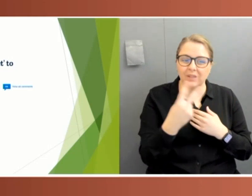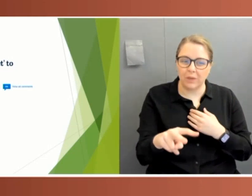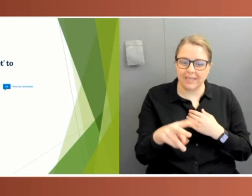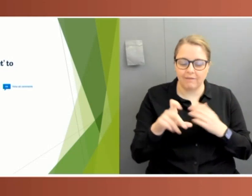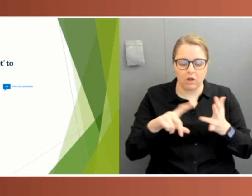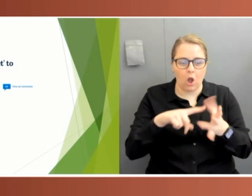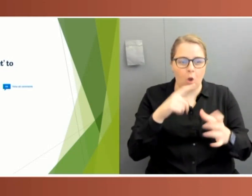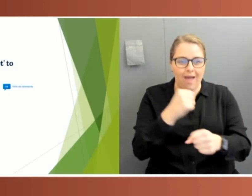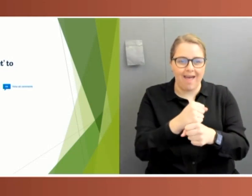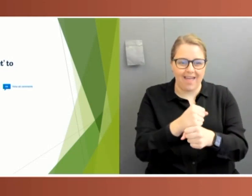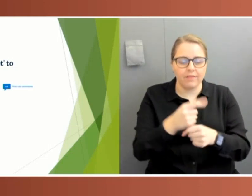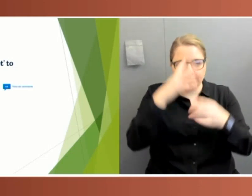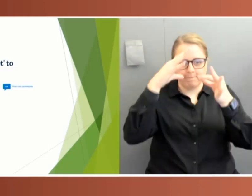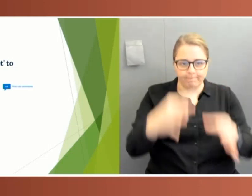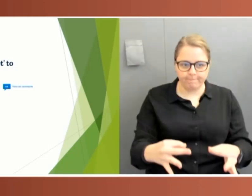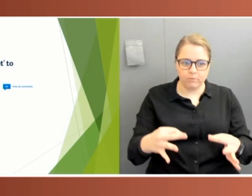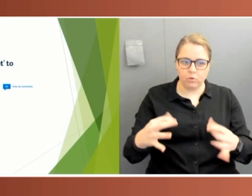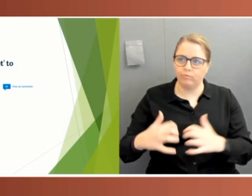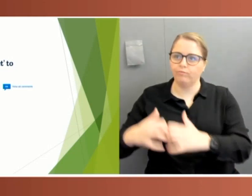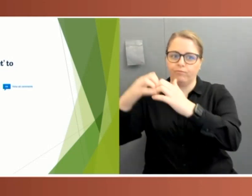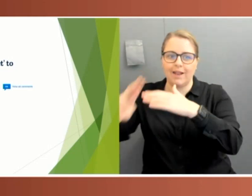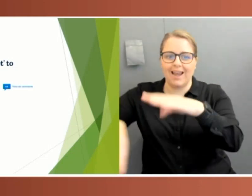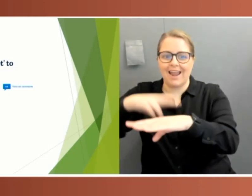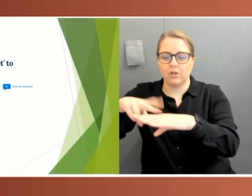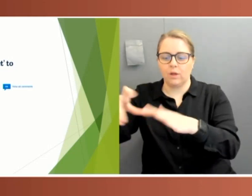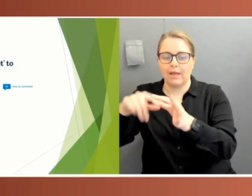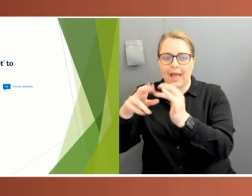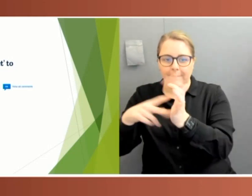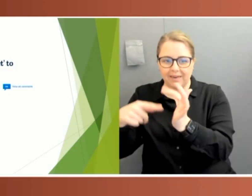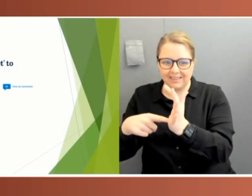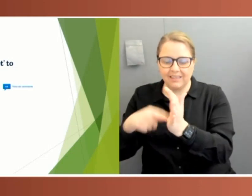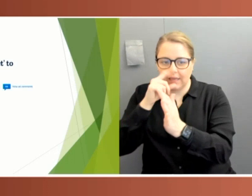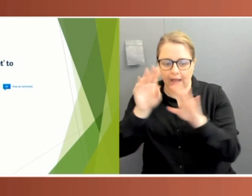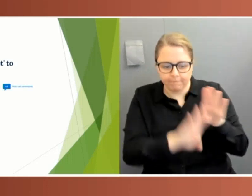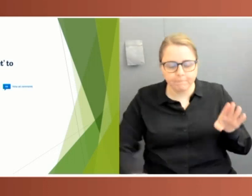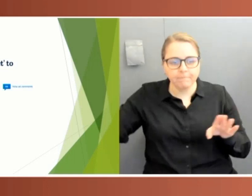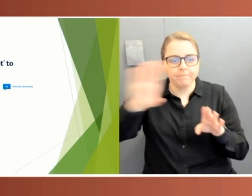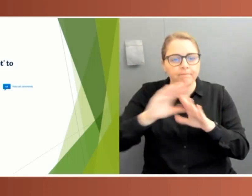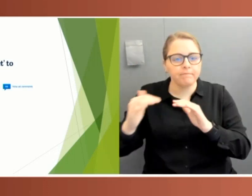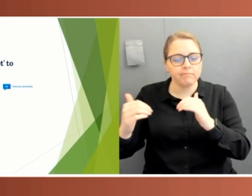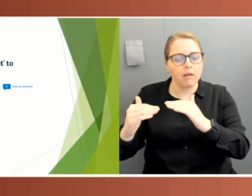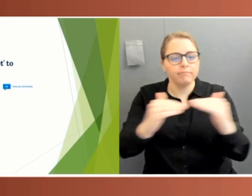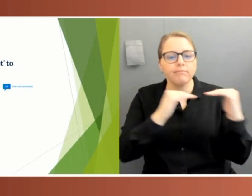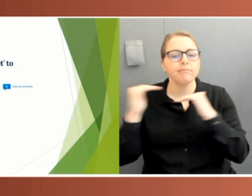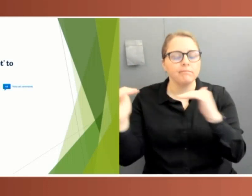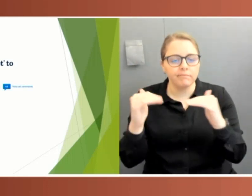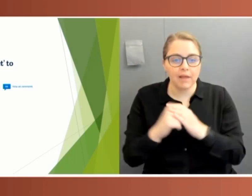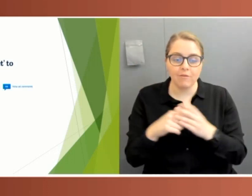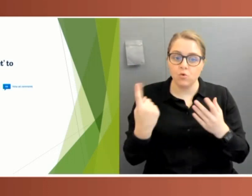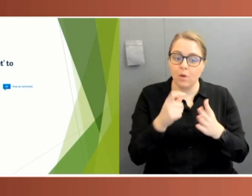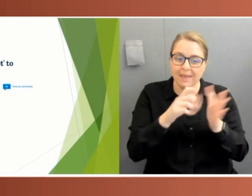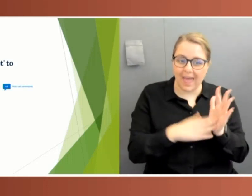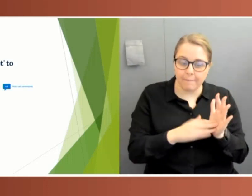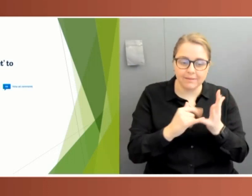form a National Cabinet to facilitate the cooperation and coordination across the Federation. The National Cabinet comprised the Prime Minister, State Premiers and